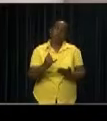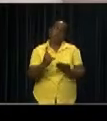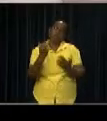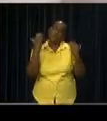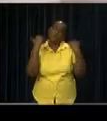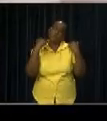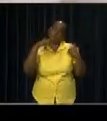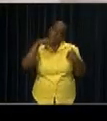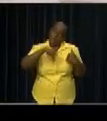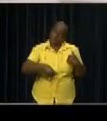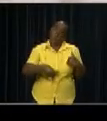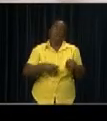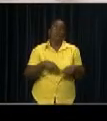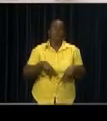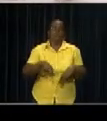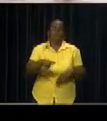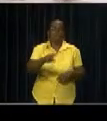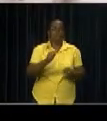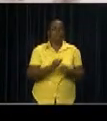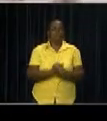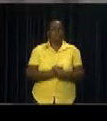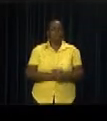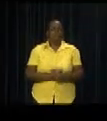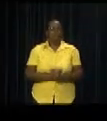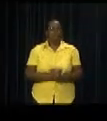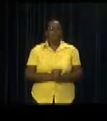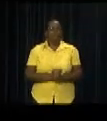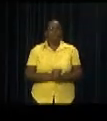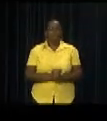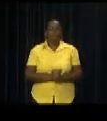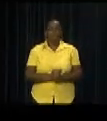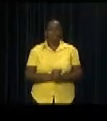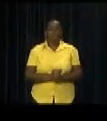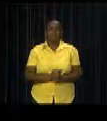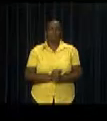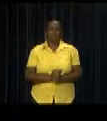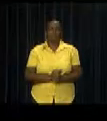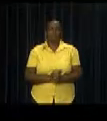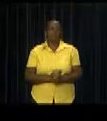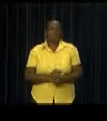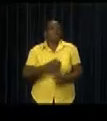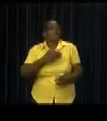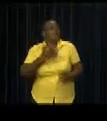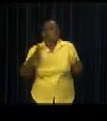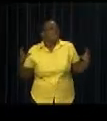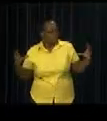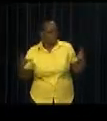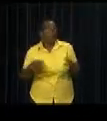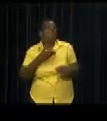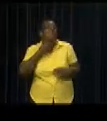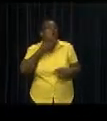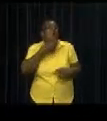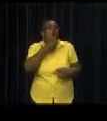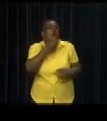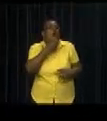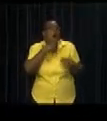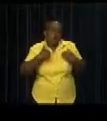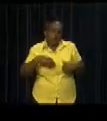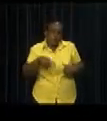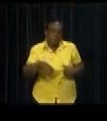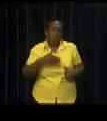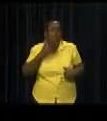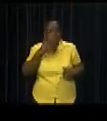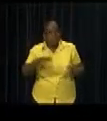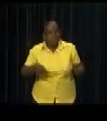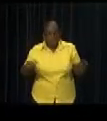The bond between adults and young people in the field of communications should be improved so that all topics can be discussed.